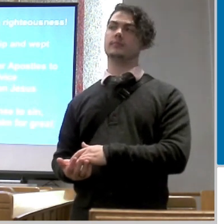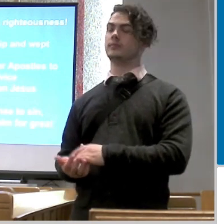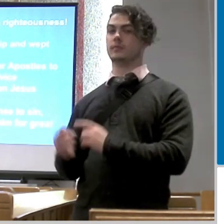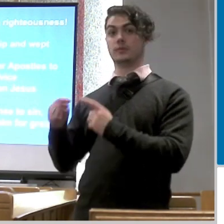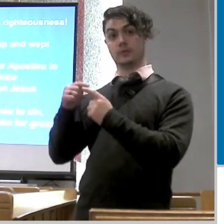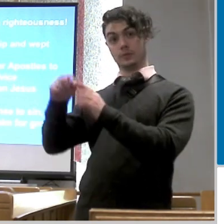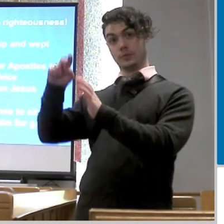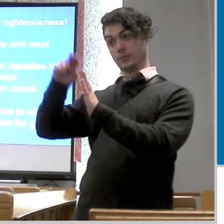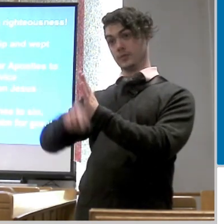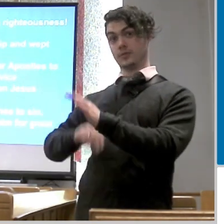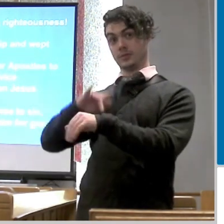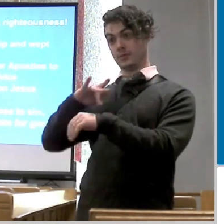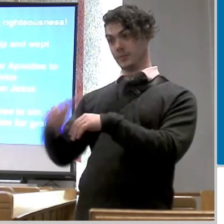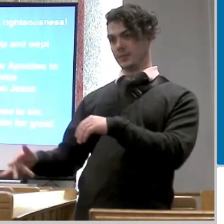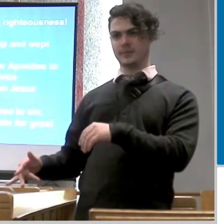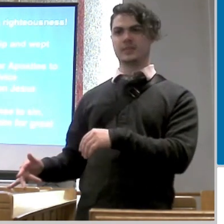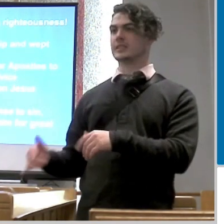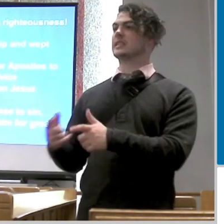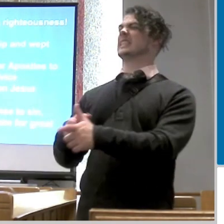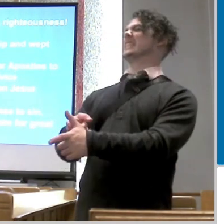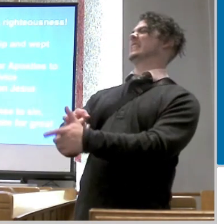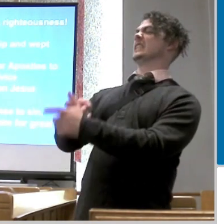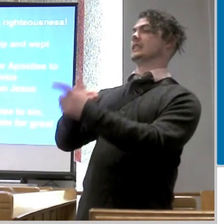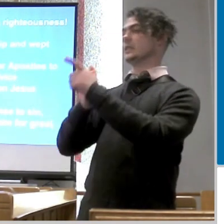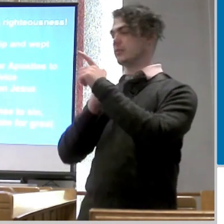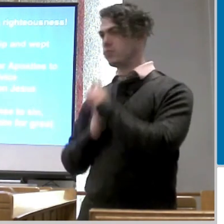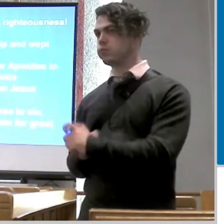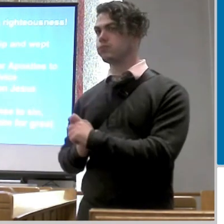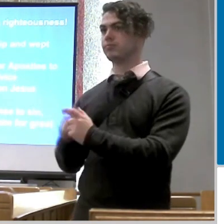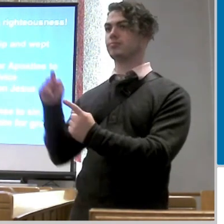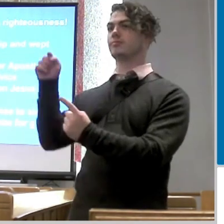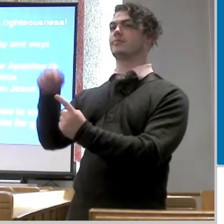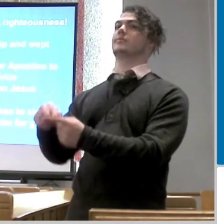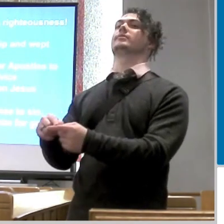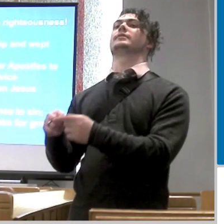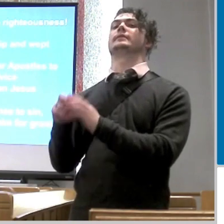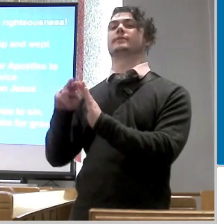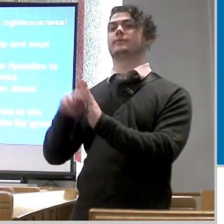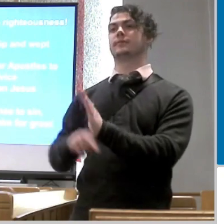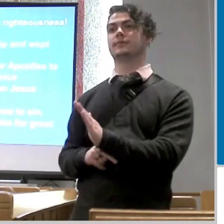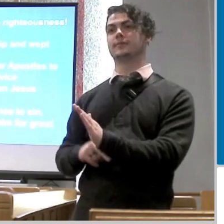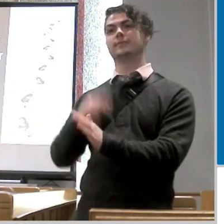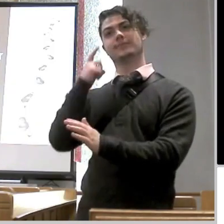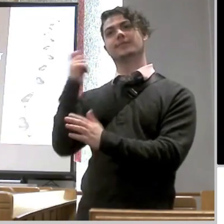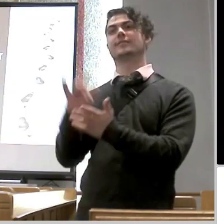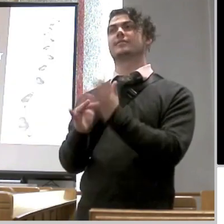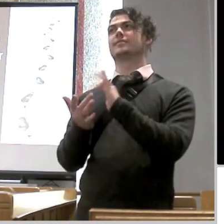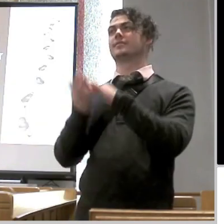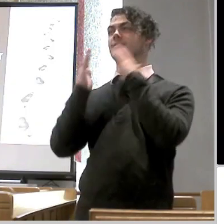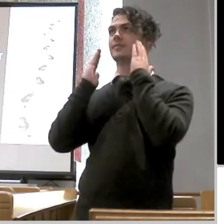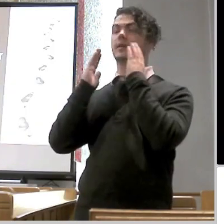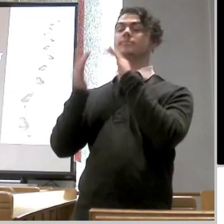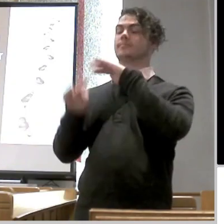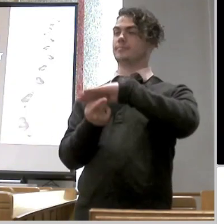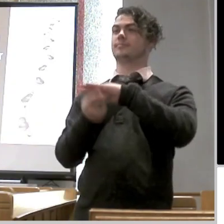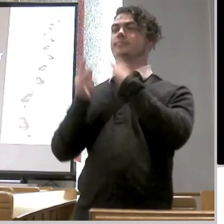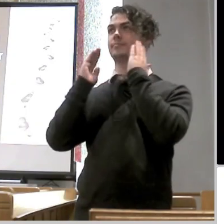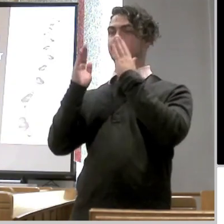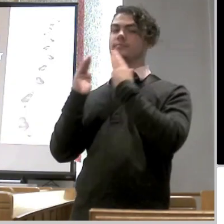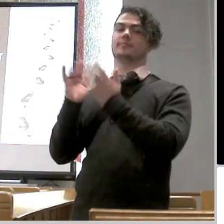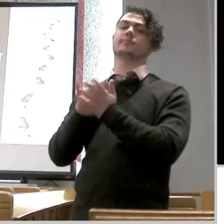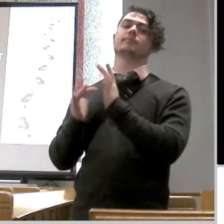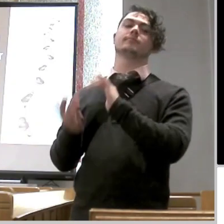i'm gonna run hey i'm gonna run to that tomb peter's eyes were fixed on christ and i just want to point out here